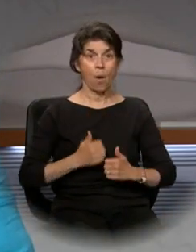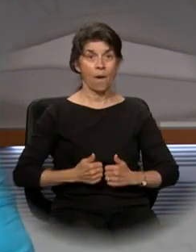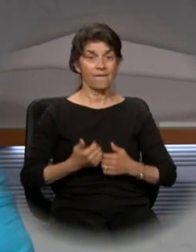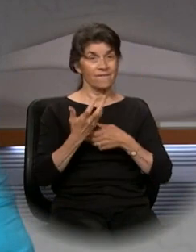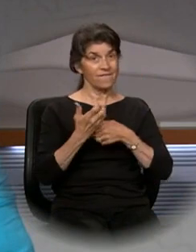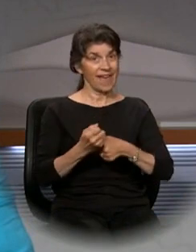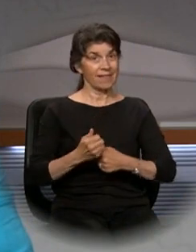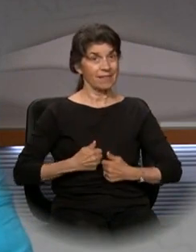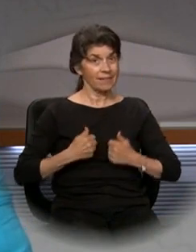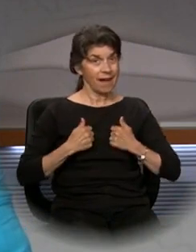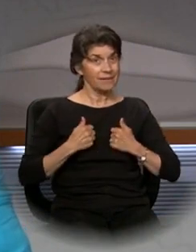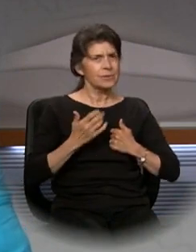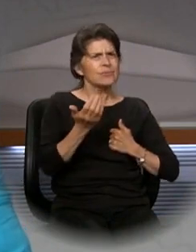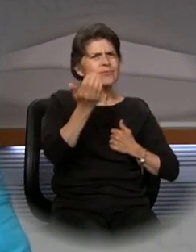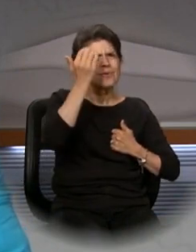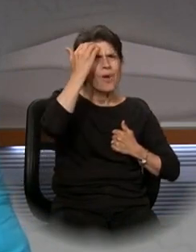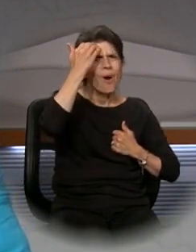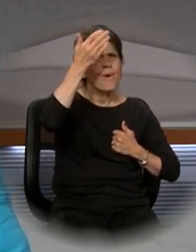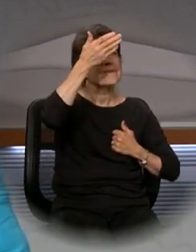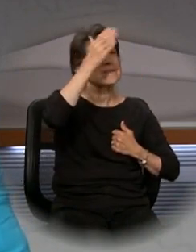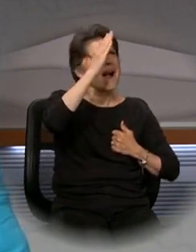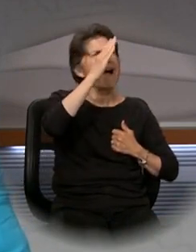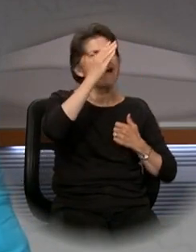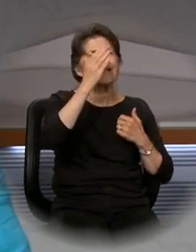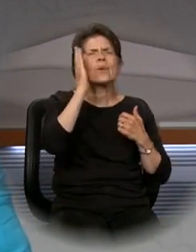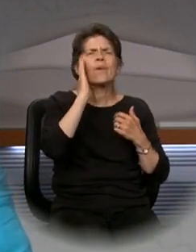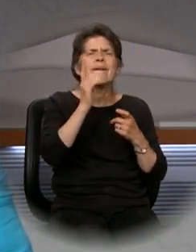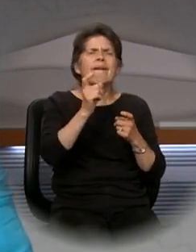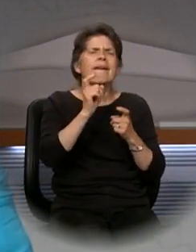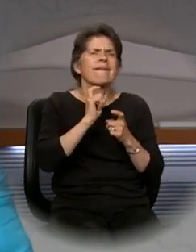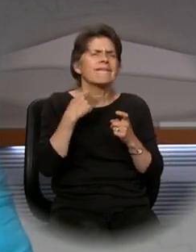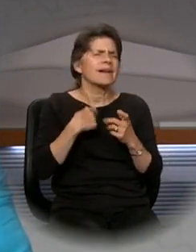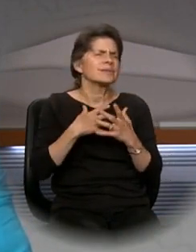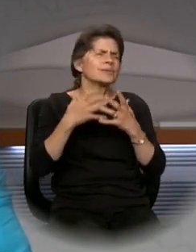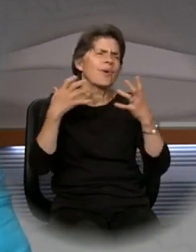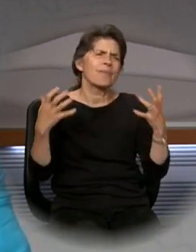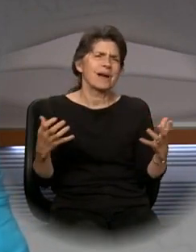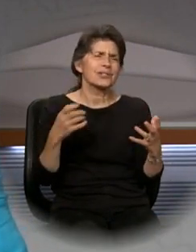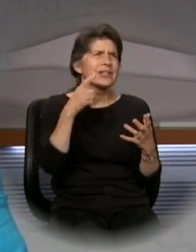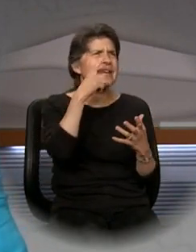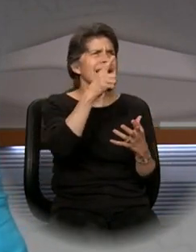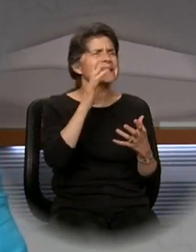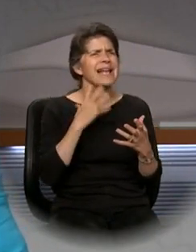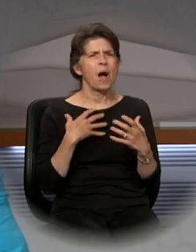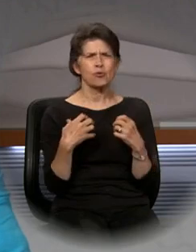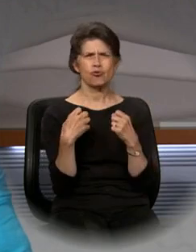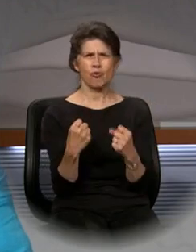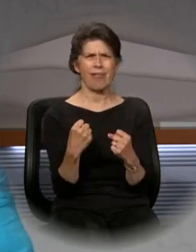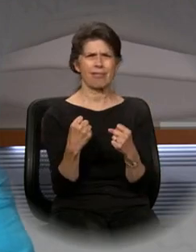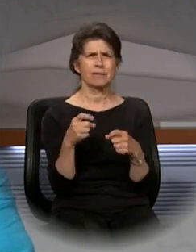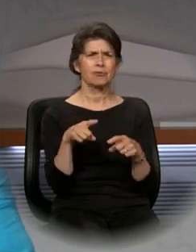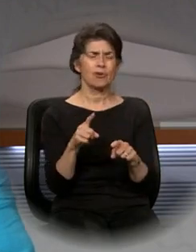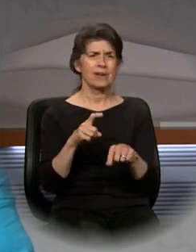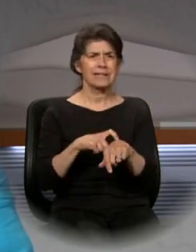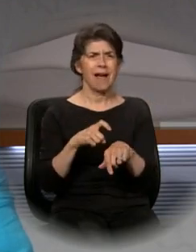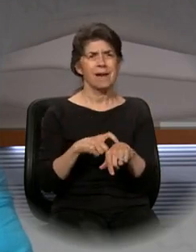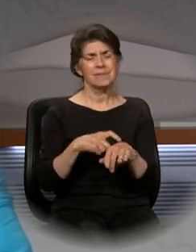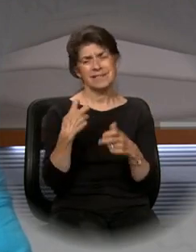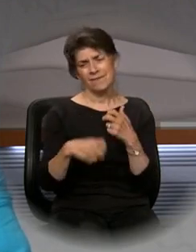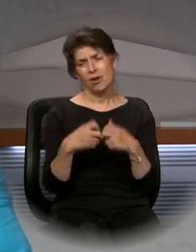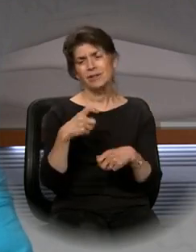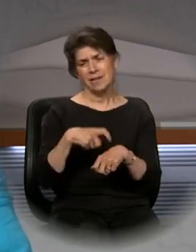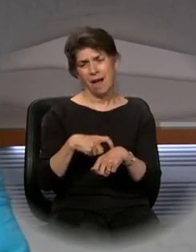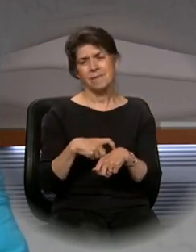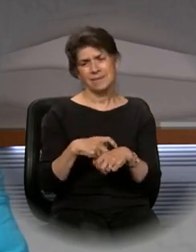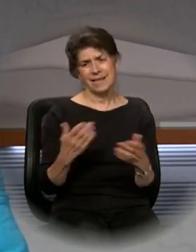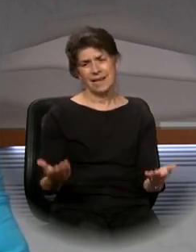to know that God desires abundance for us and is our rock of strength in times of uncertainty and challenges of